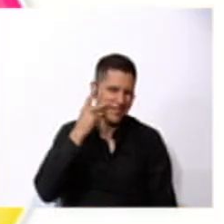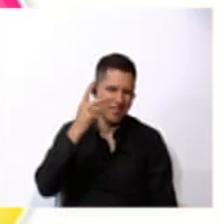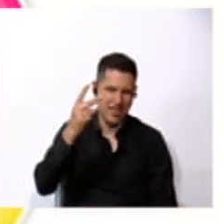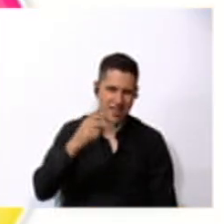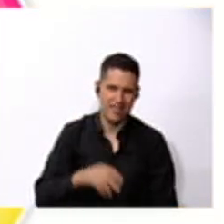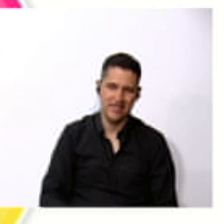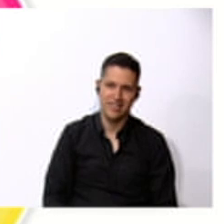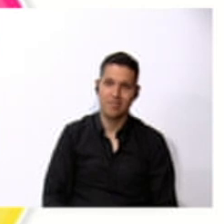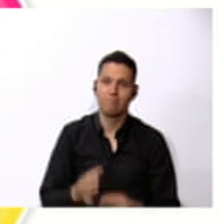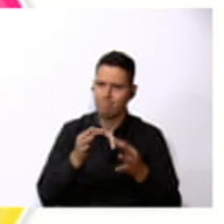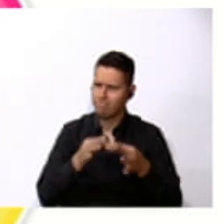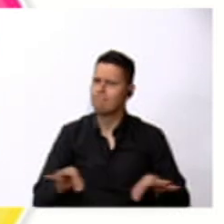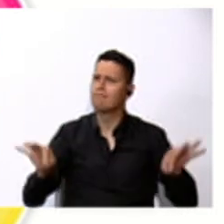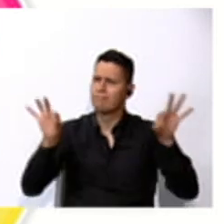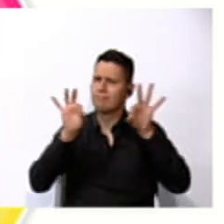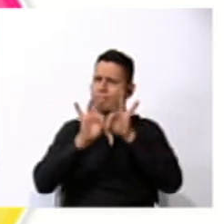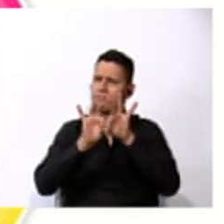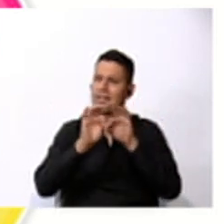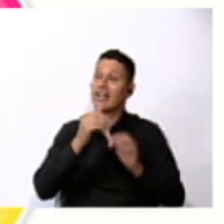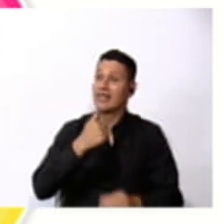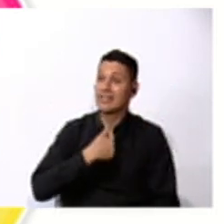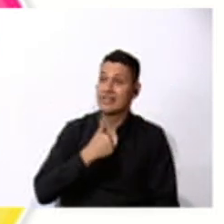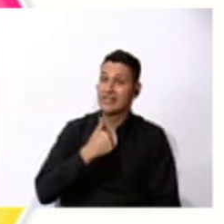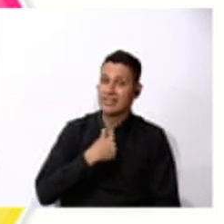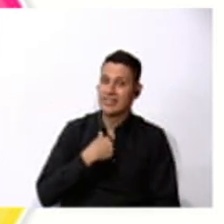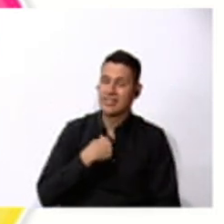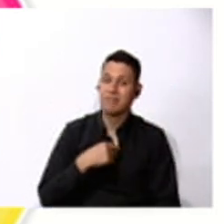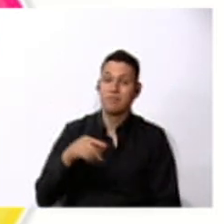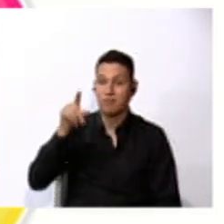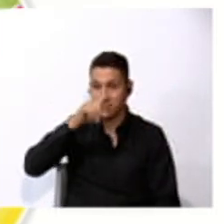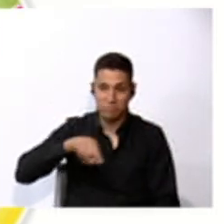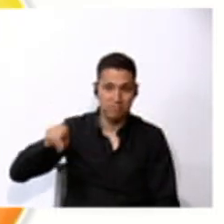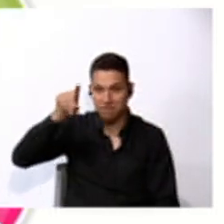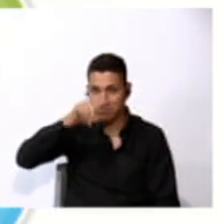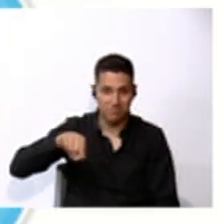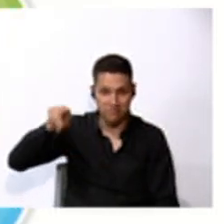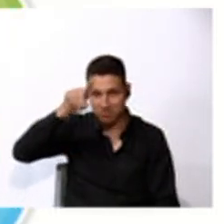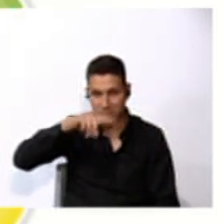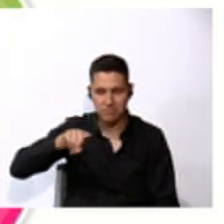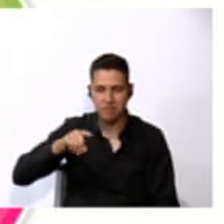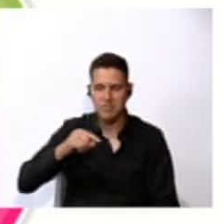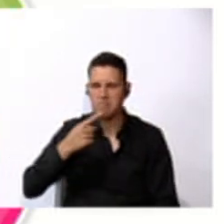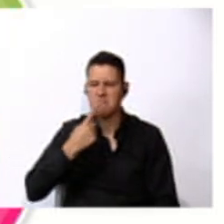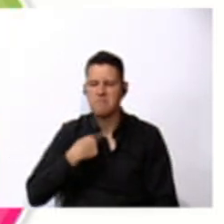Very important. We have the spin. Let's see what sound.